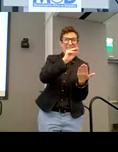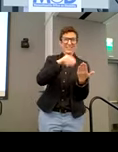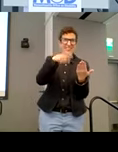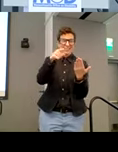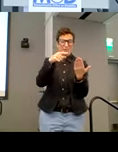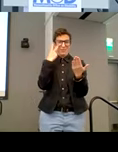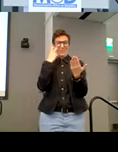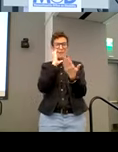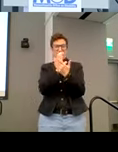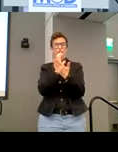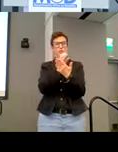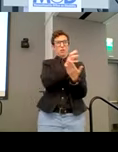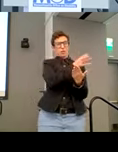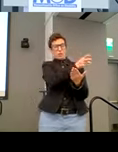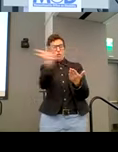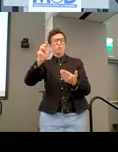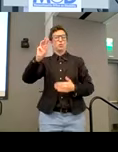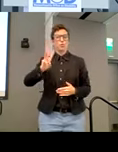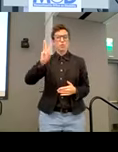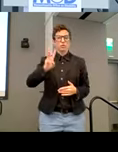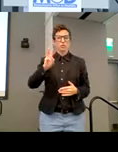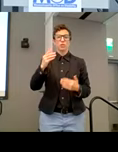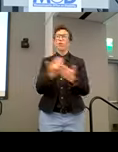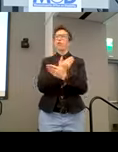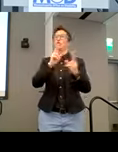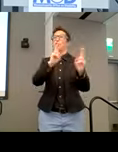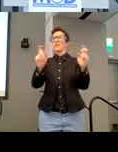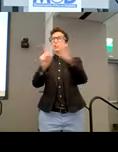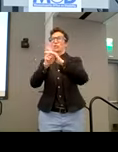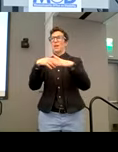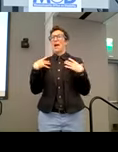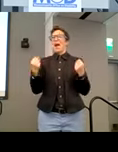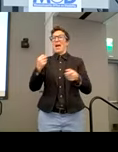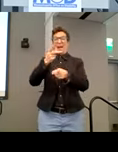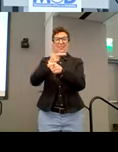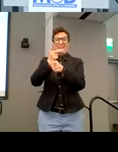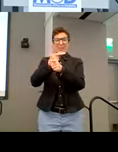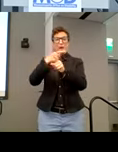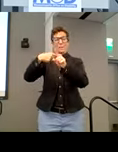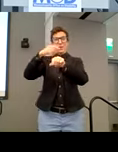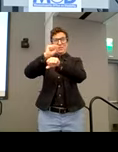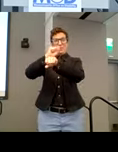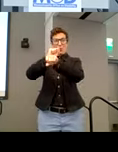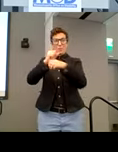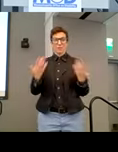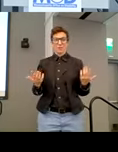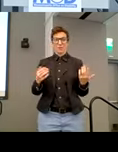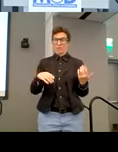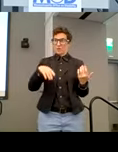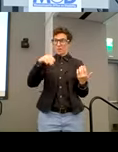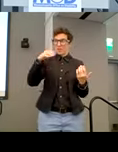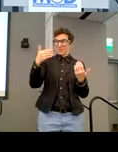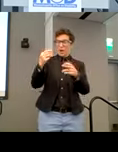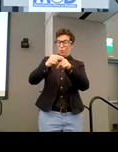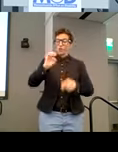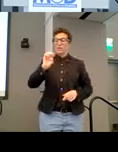emerging issues, healthcare and employment. You know what? We need a new word besides emerging because things aren't emerging. They're